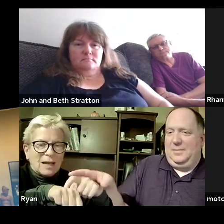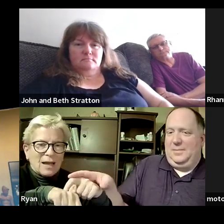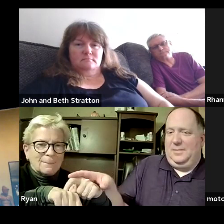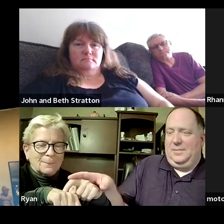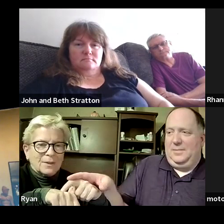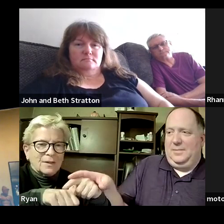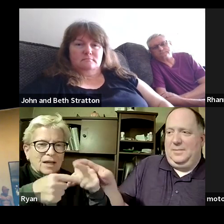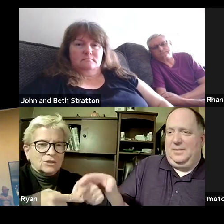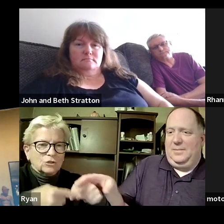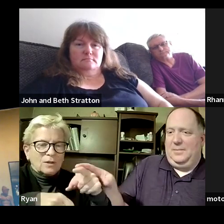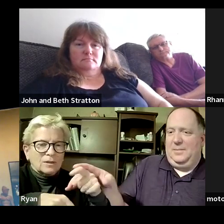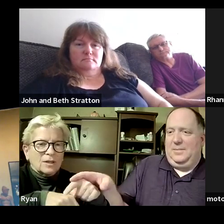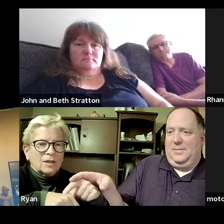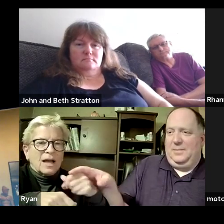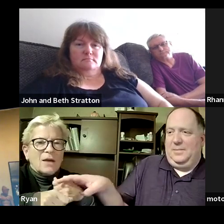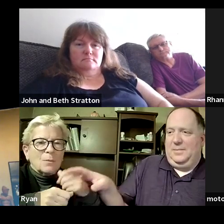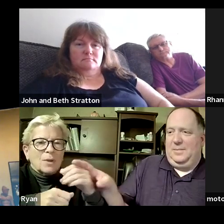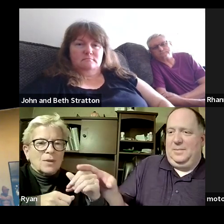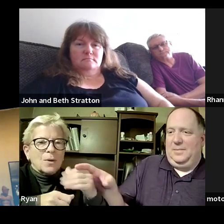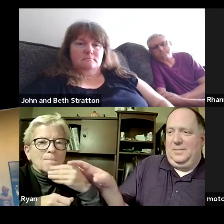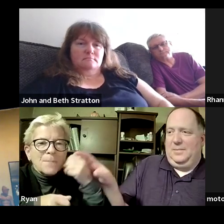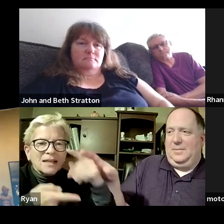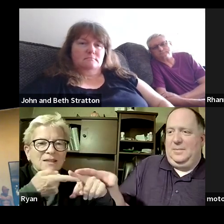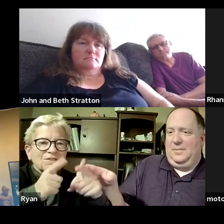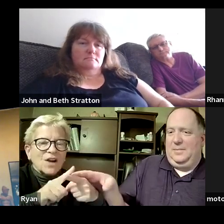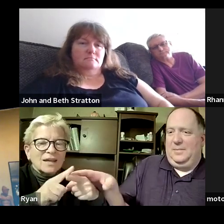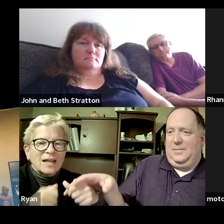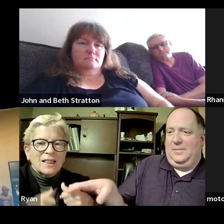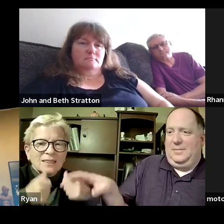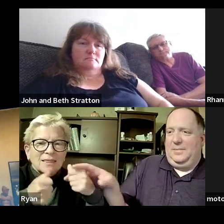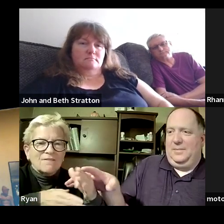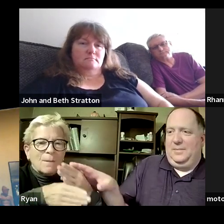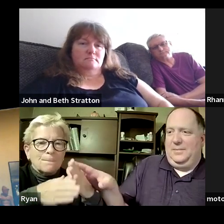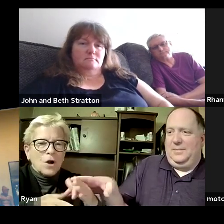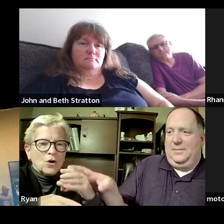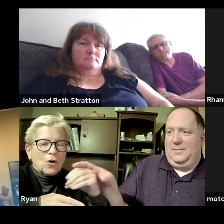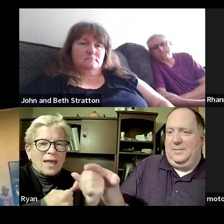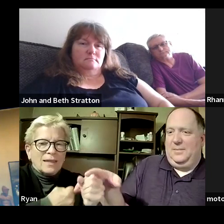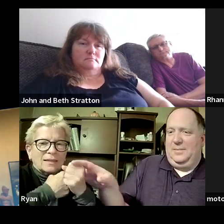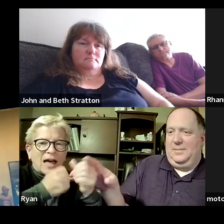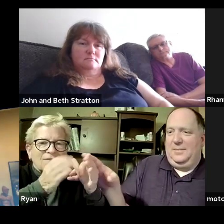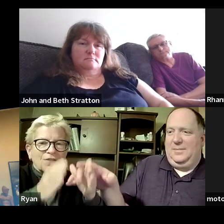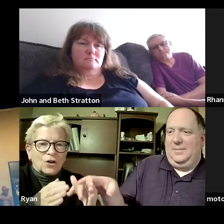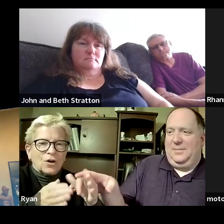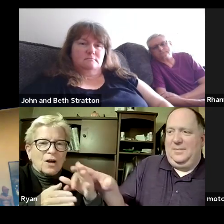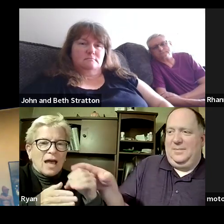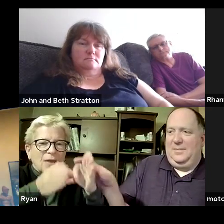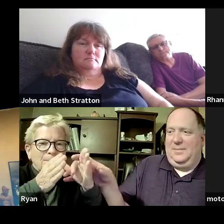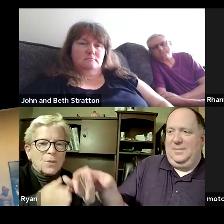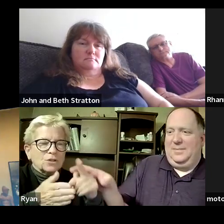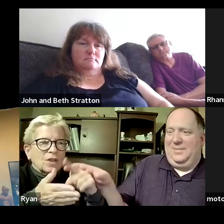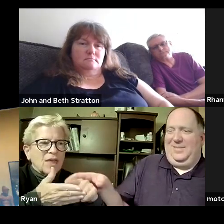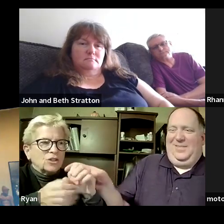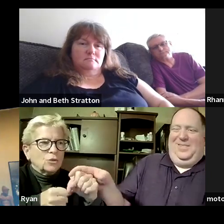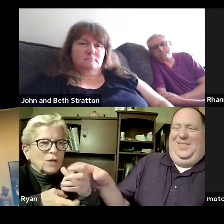best friend lover life partner and your most trusted confident whatever